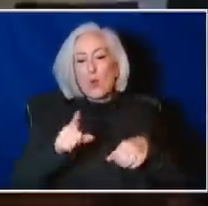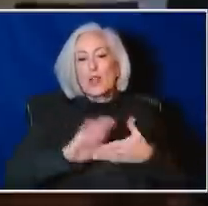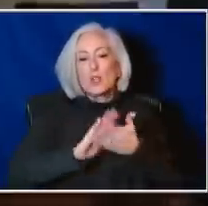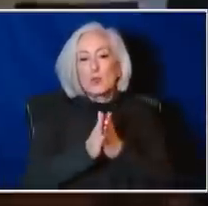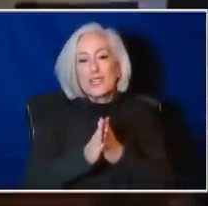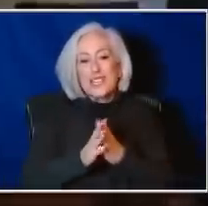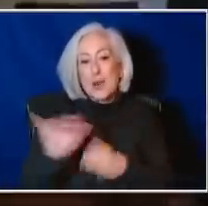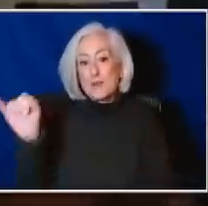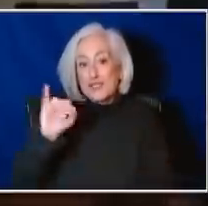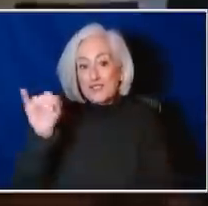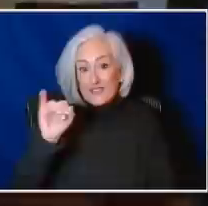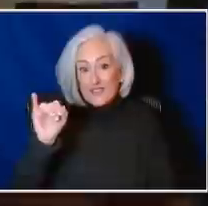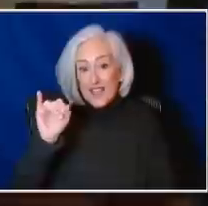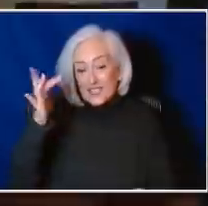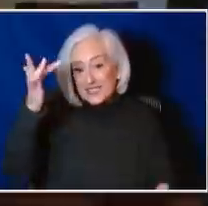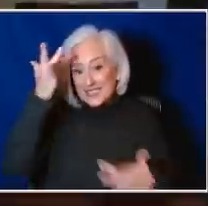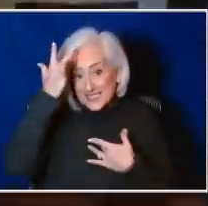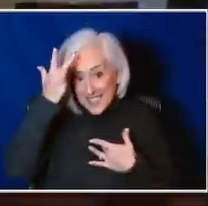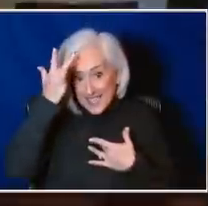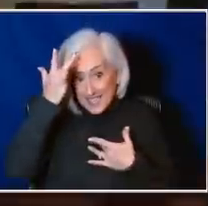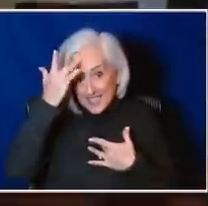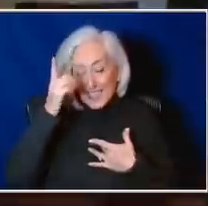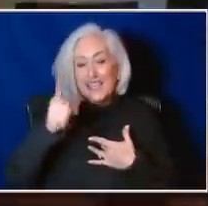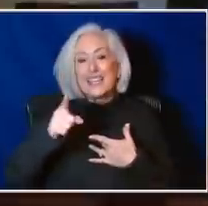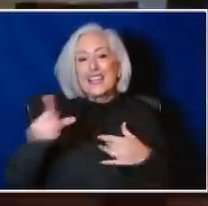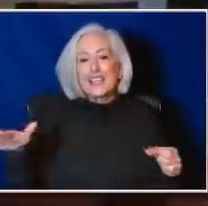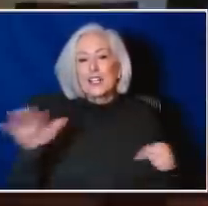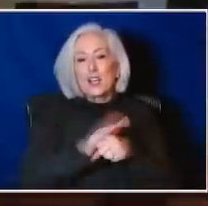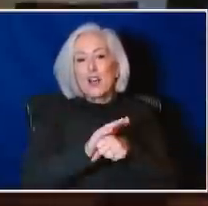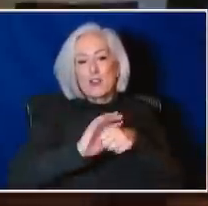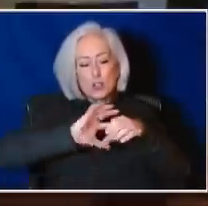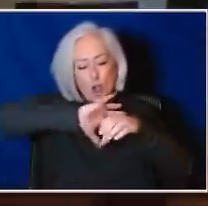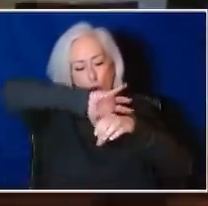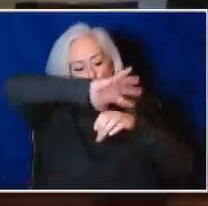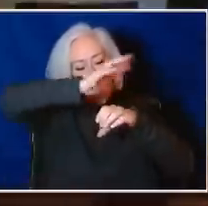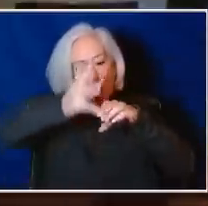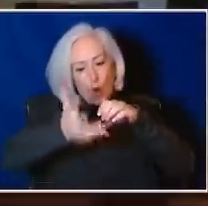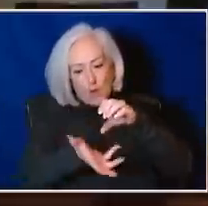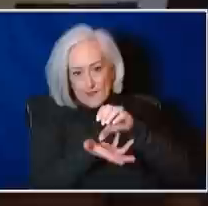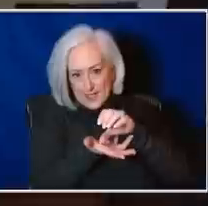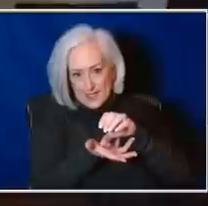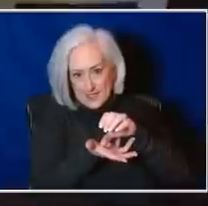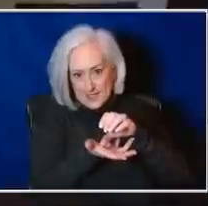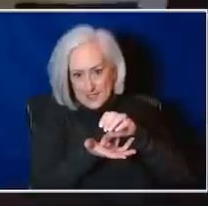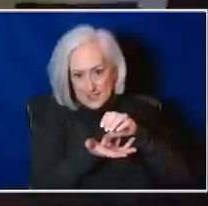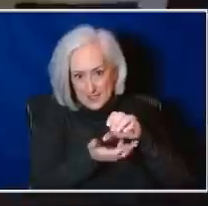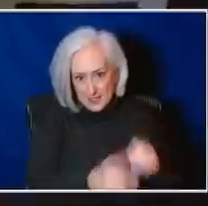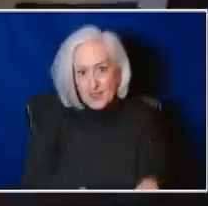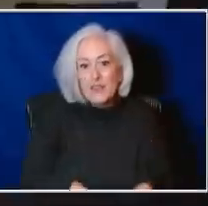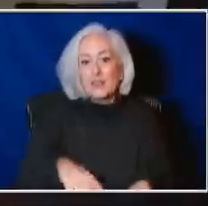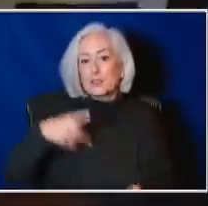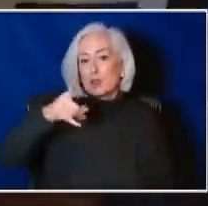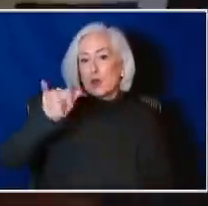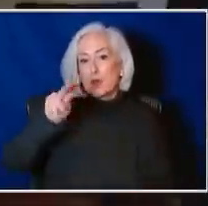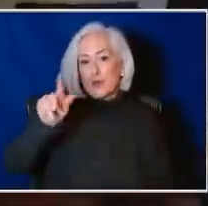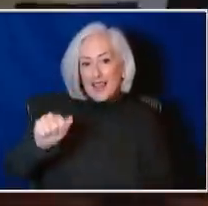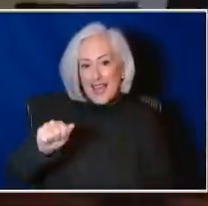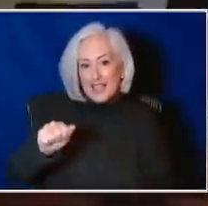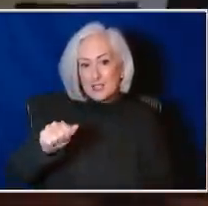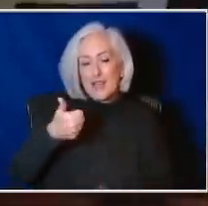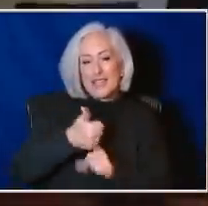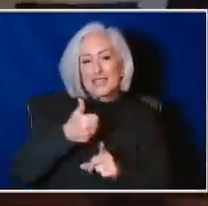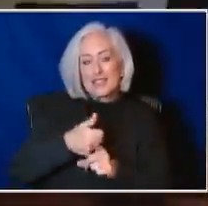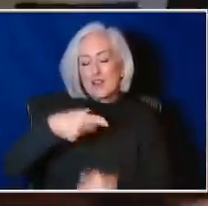all of the components of the virus. And so in the sense that plasma is polyclonal